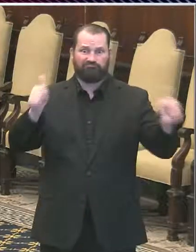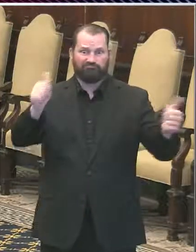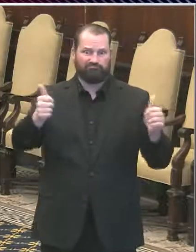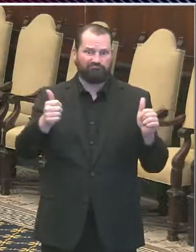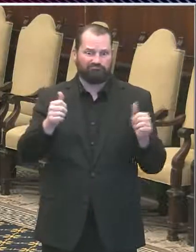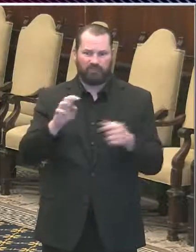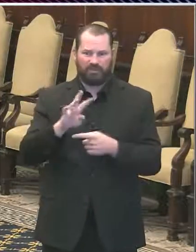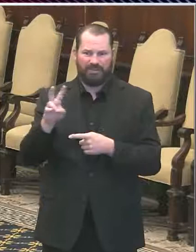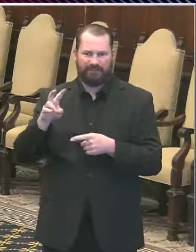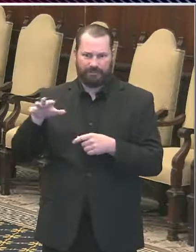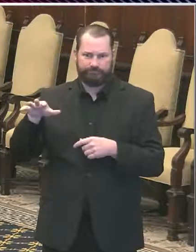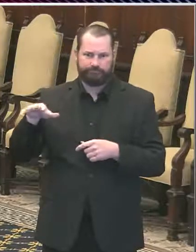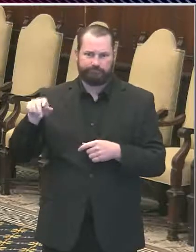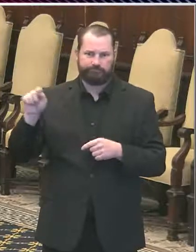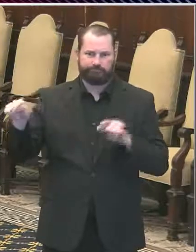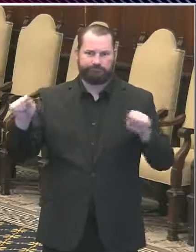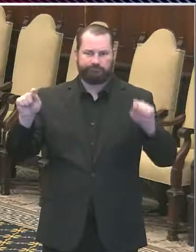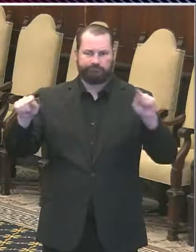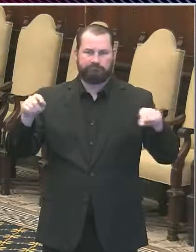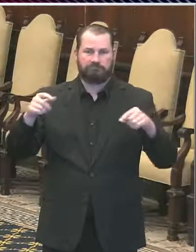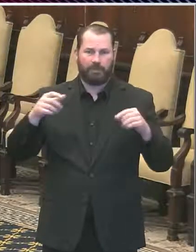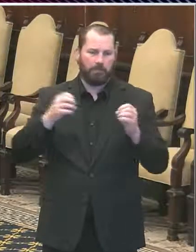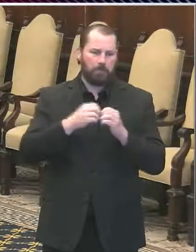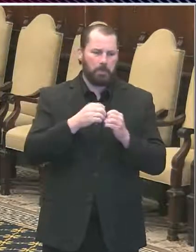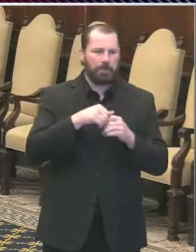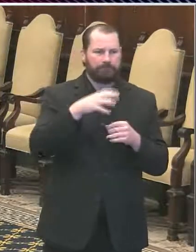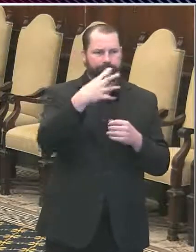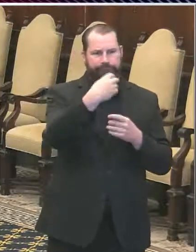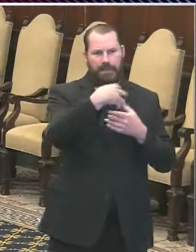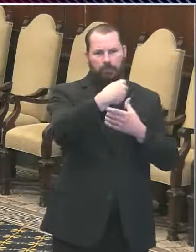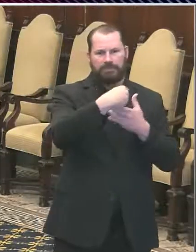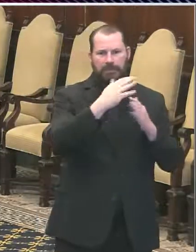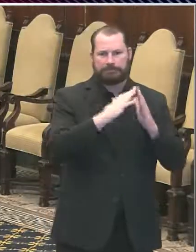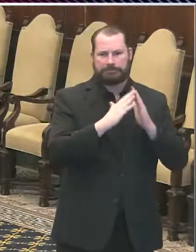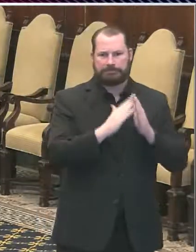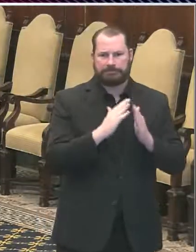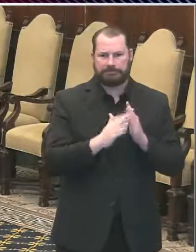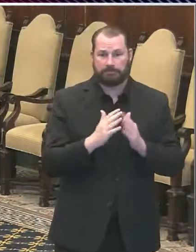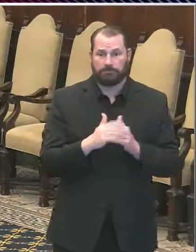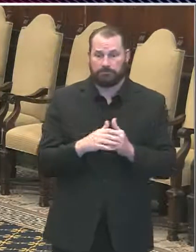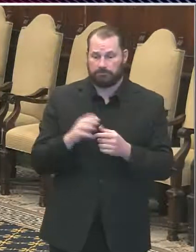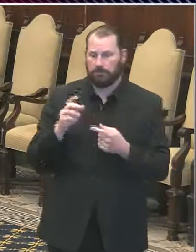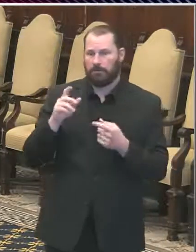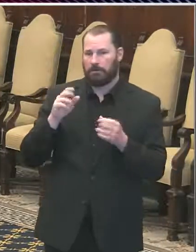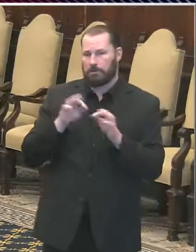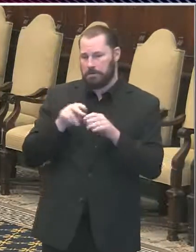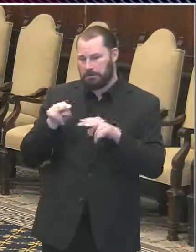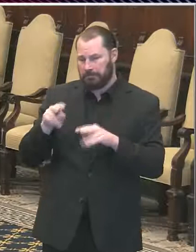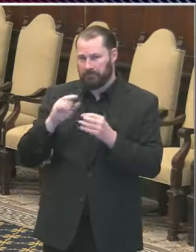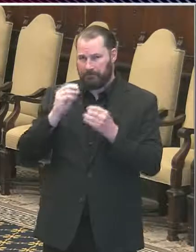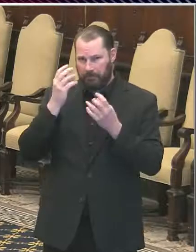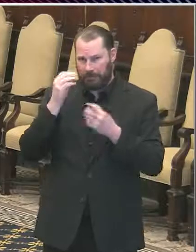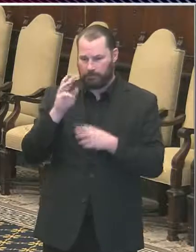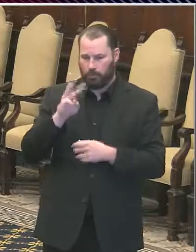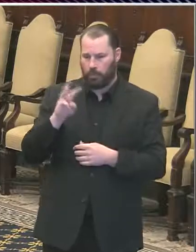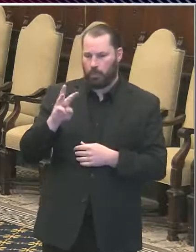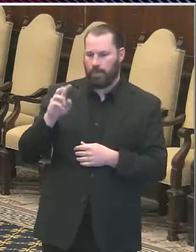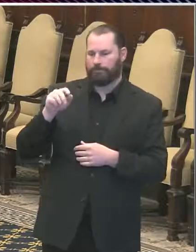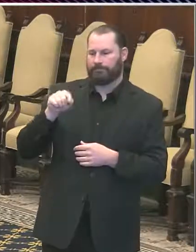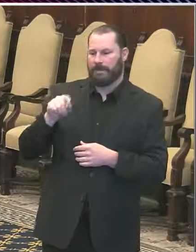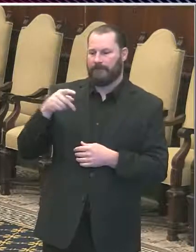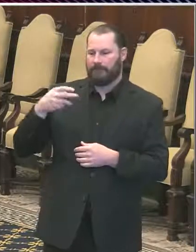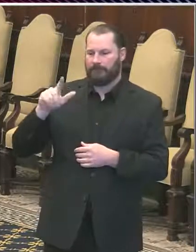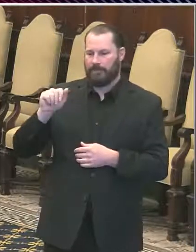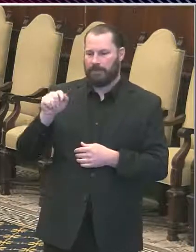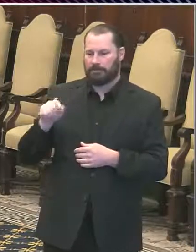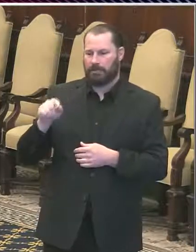suburbs. Just go to our website, www.philo.gov slash testing. If you remind people, that's where we have a great map. You